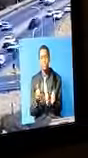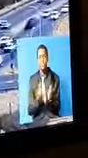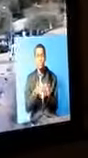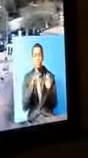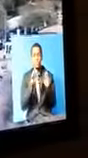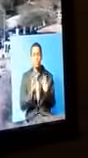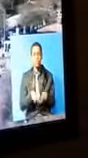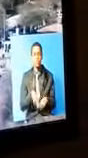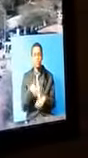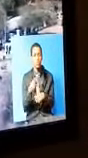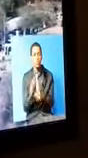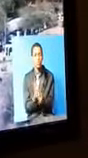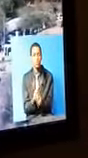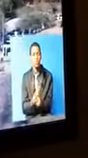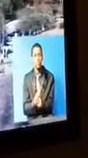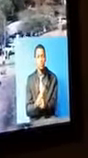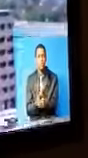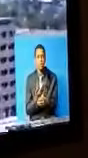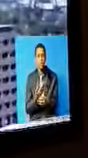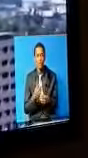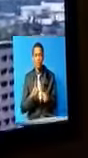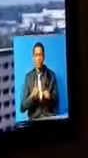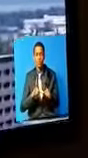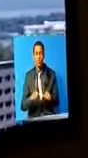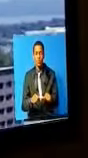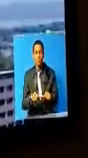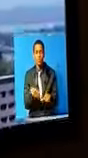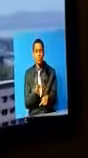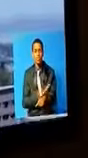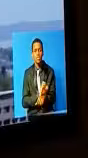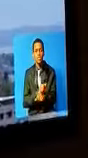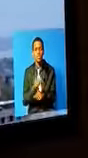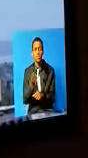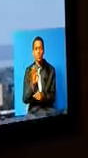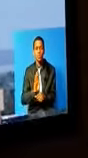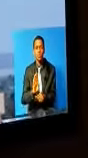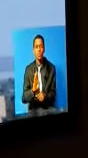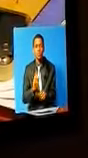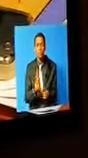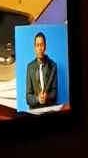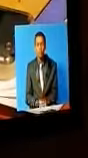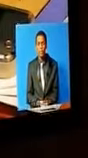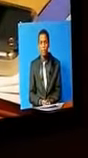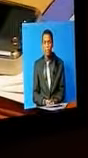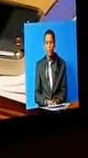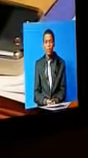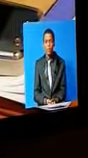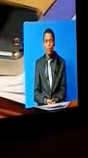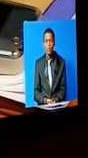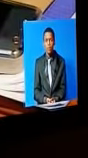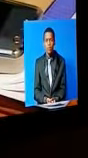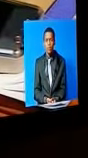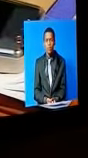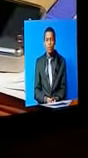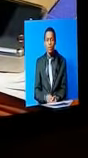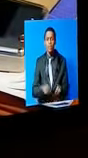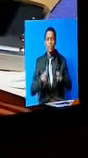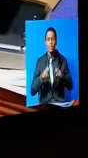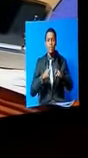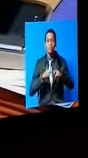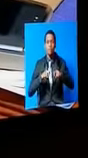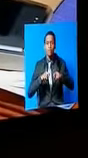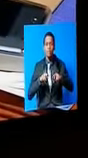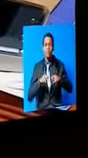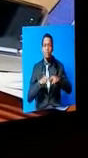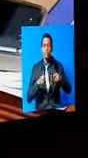in particular, the motor engine. The second was powered by mass availability of electricity, which made many things, such as wired